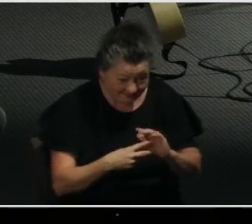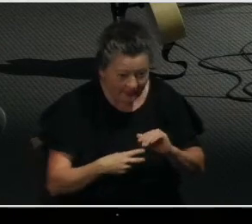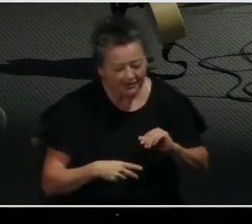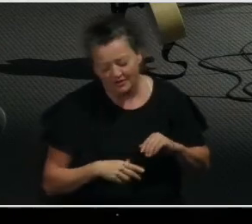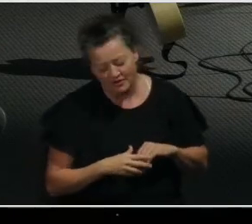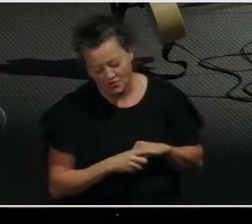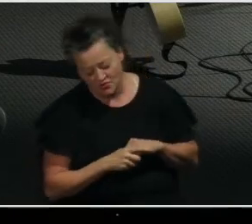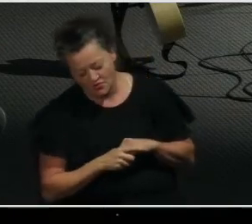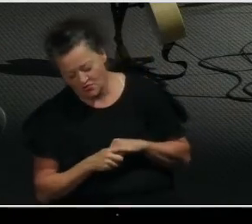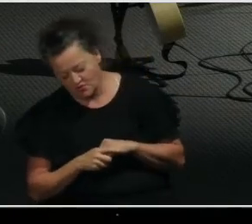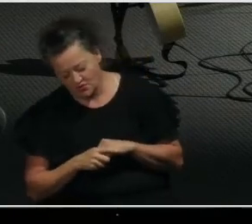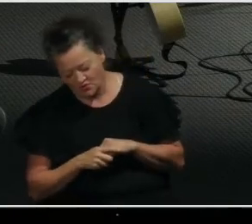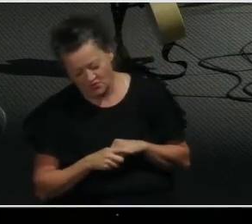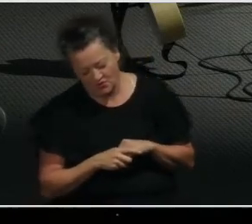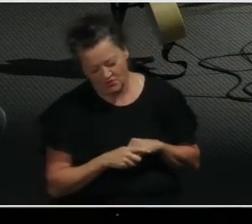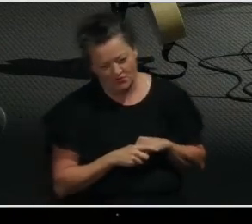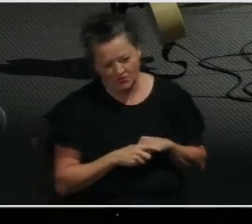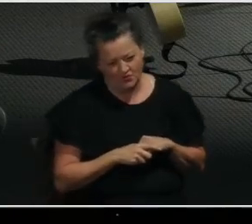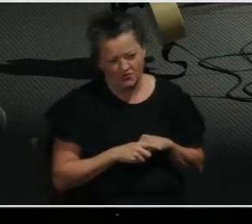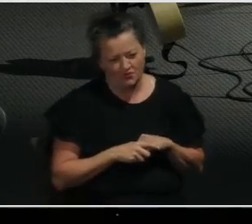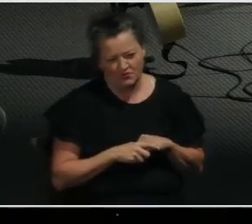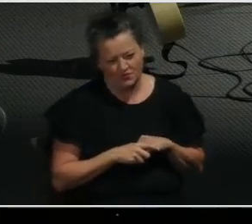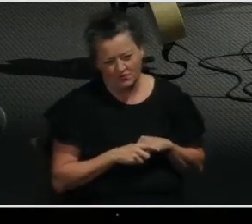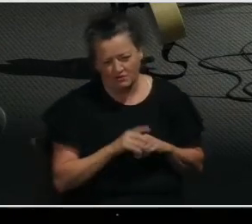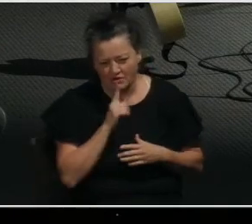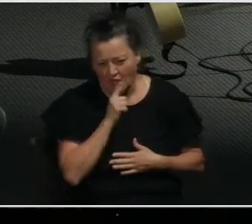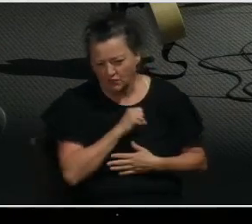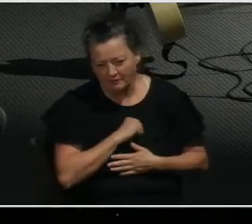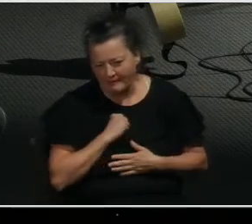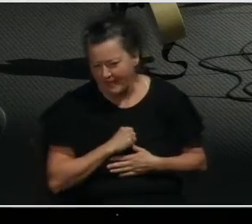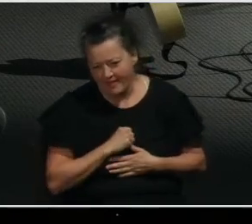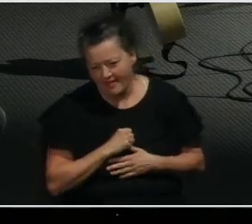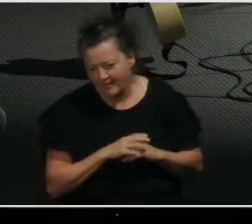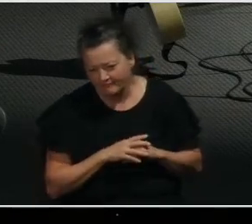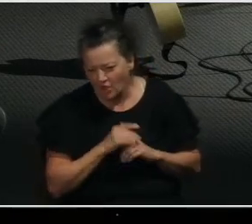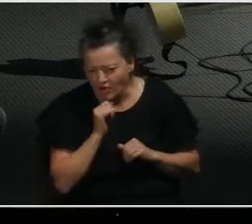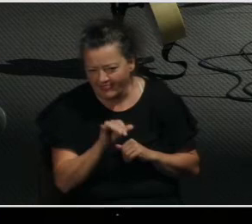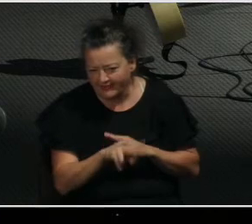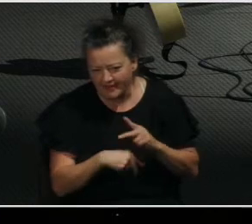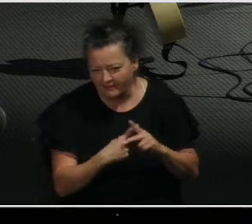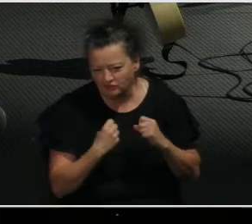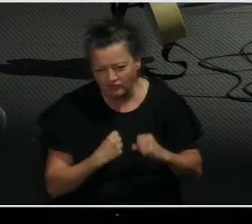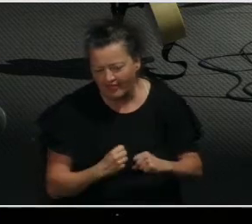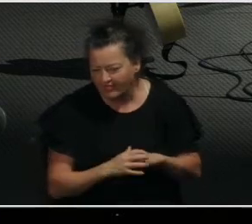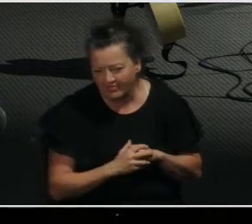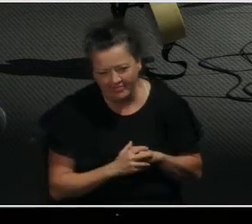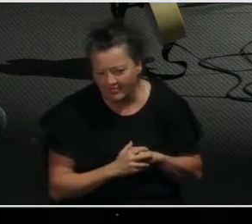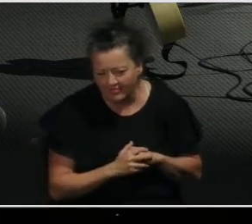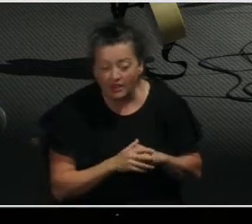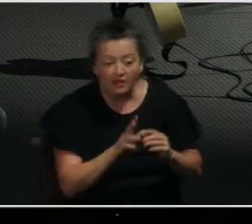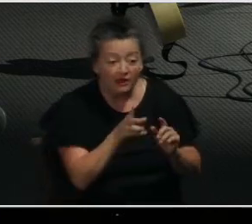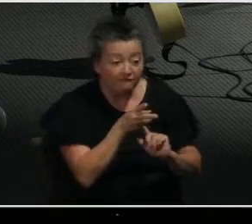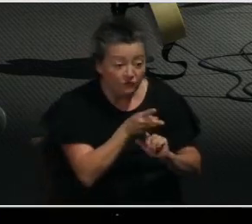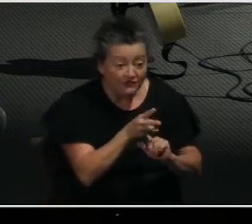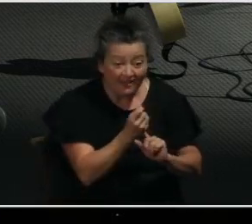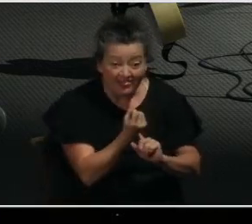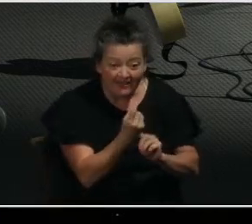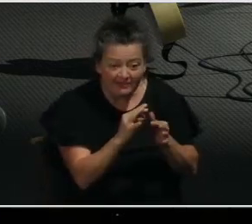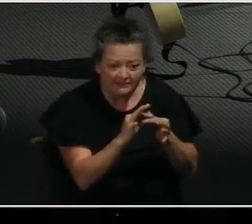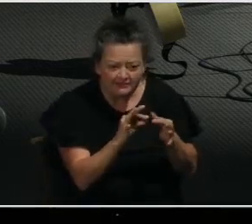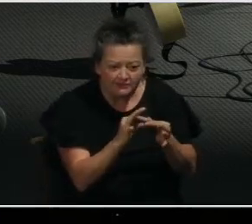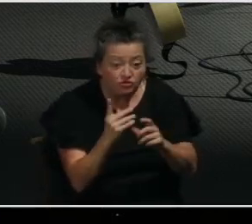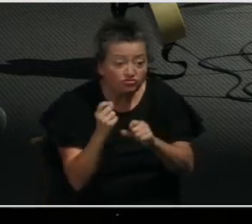power. But notice where this strength is directed in verse 11. Being